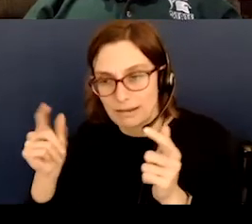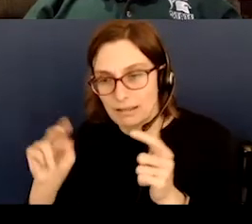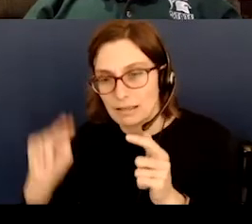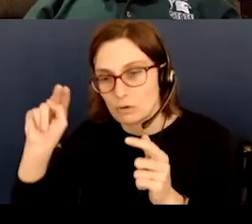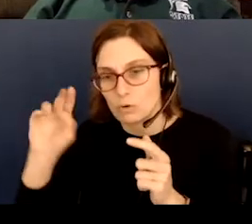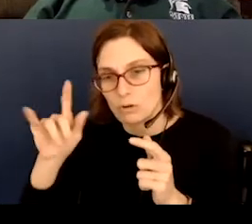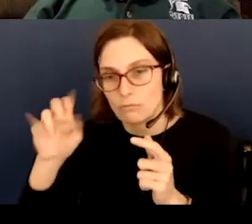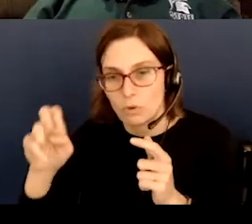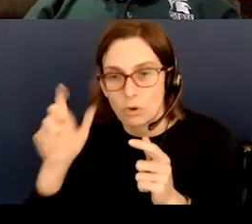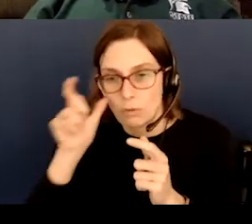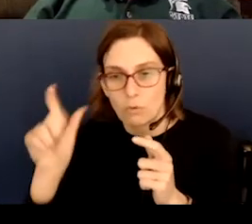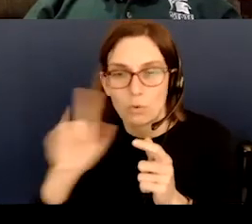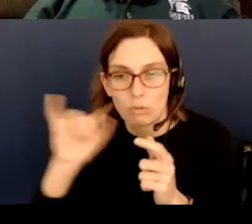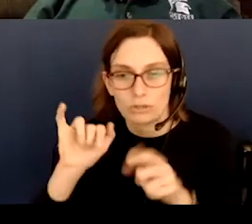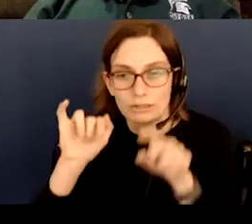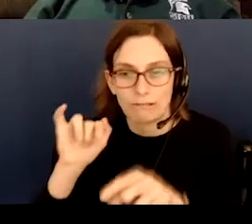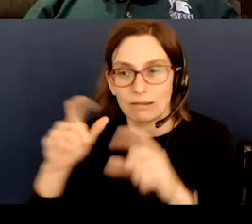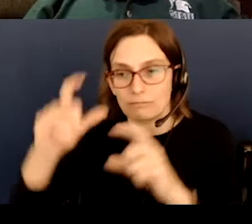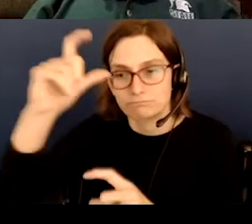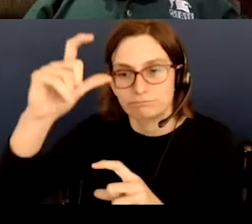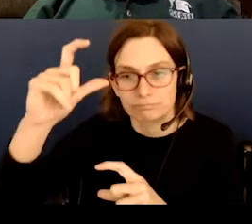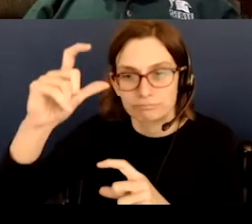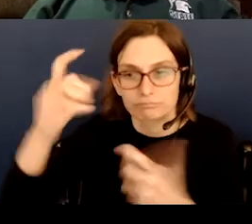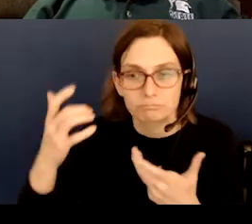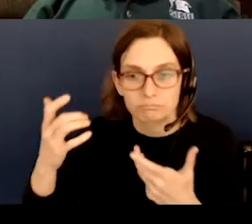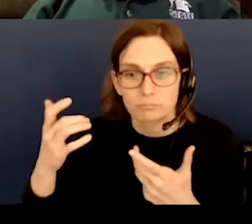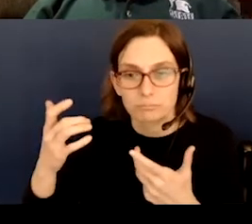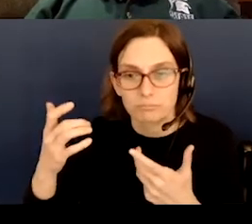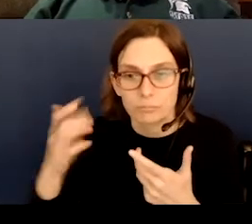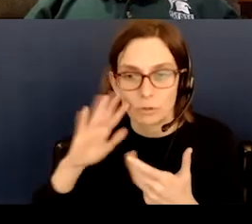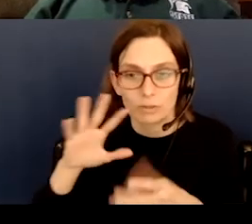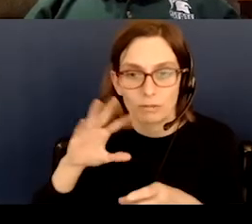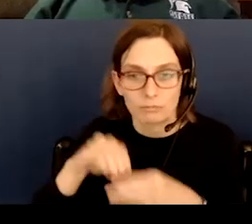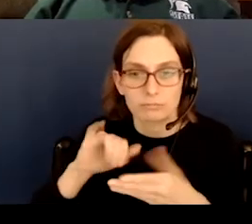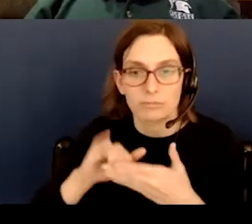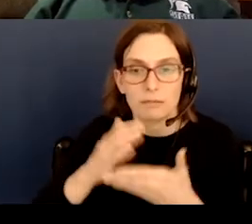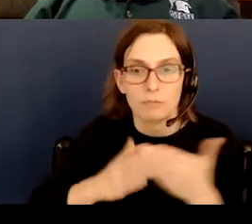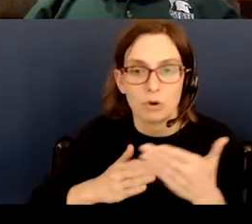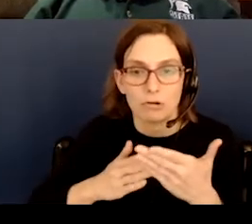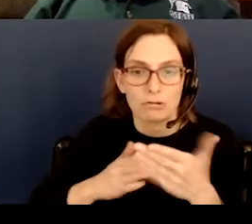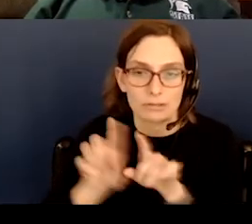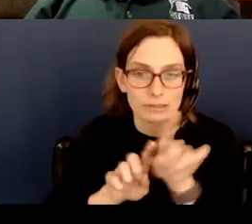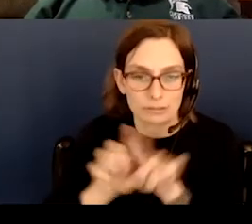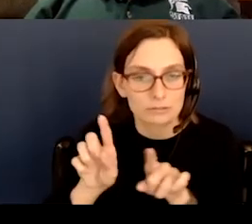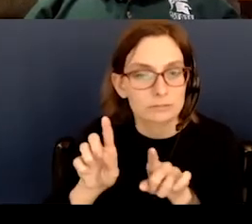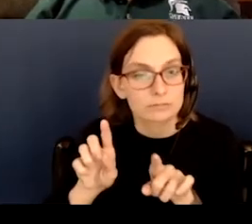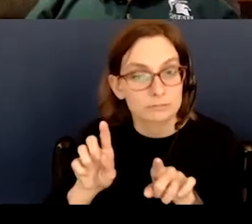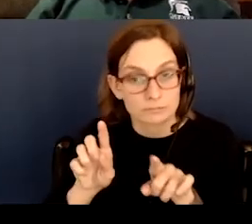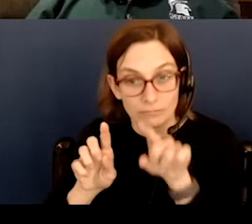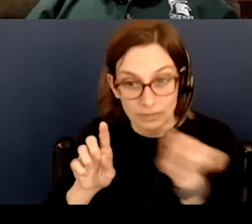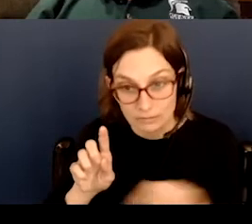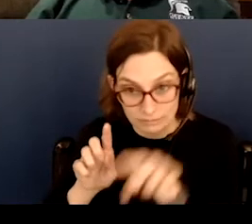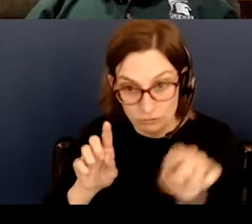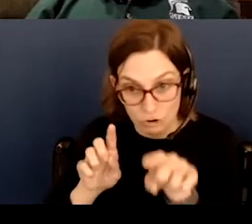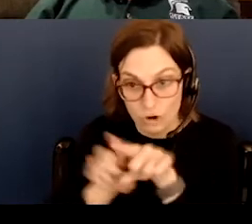was here, and would actually be occulting part of this little cluster. And I don't know if you recognize the